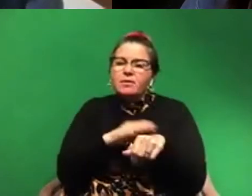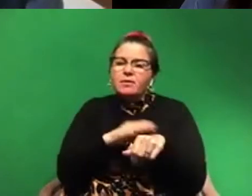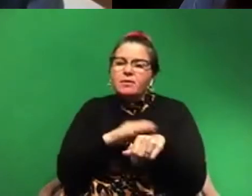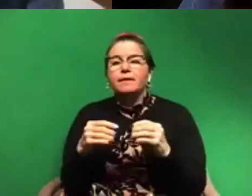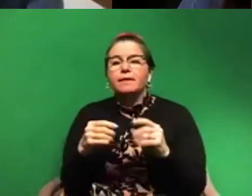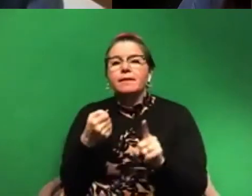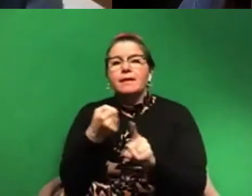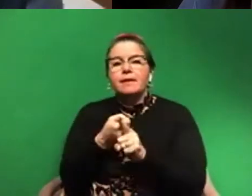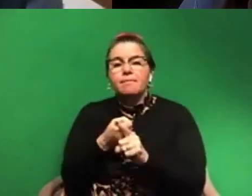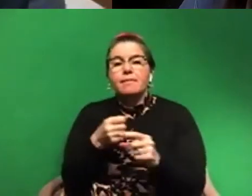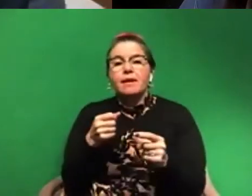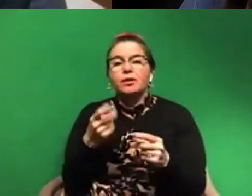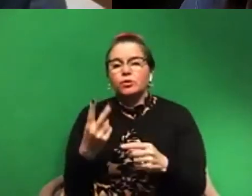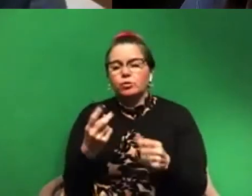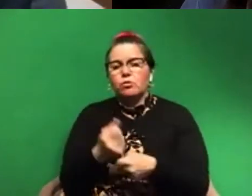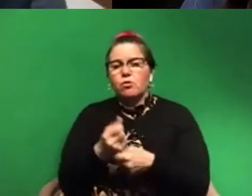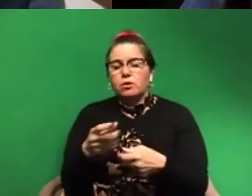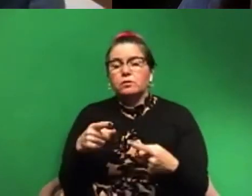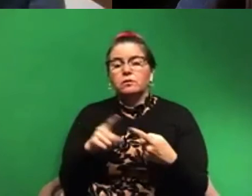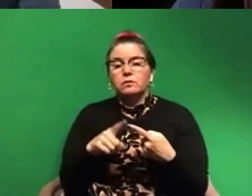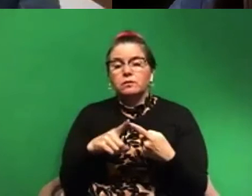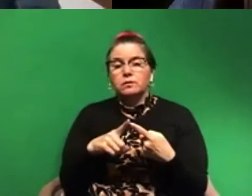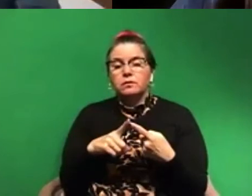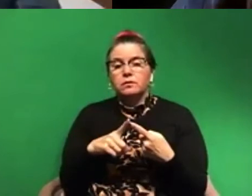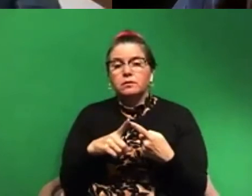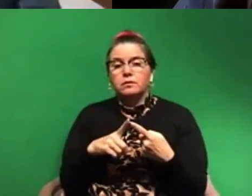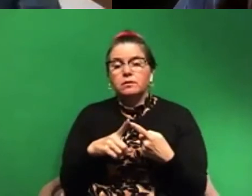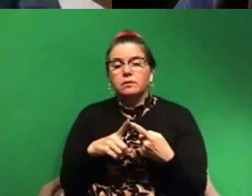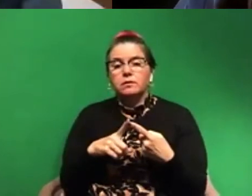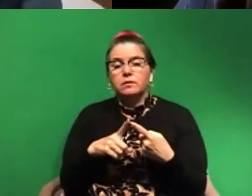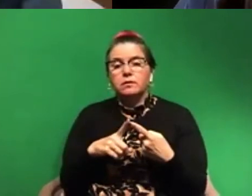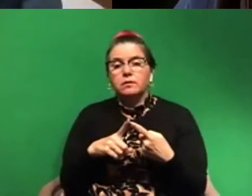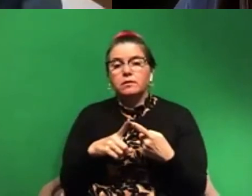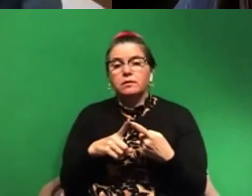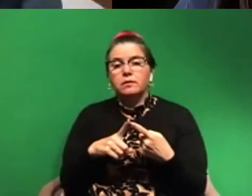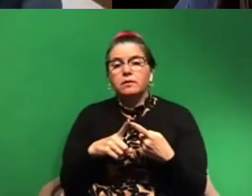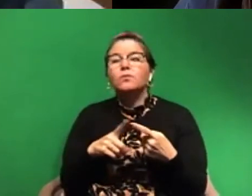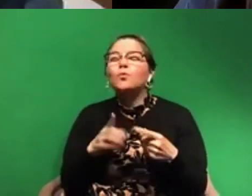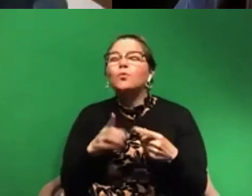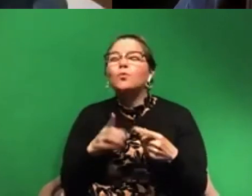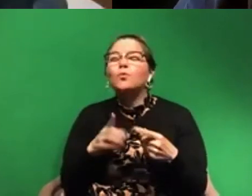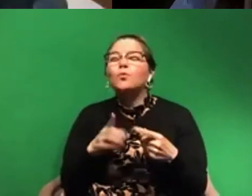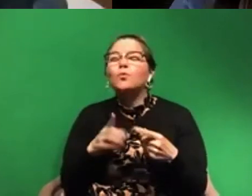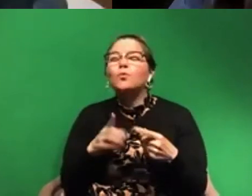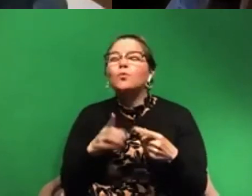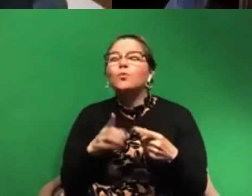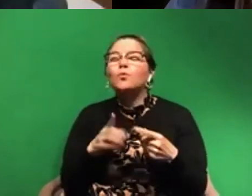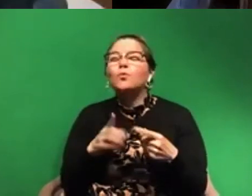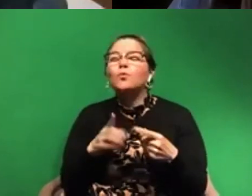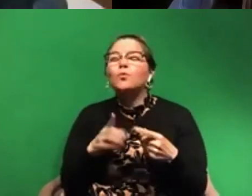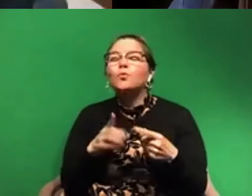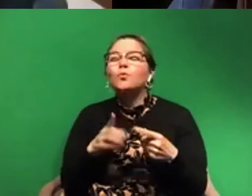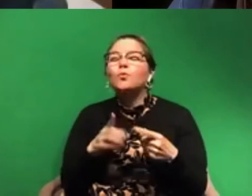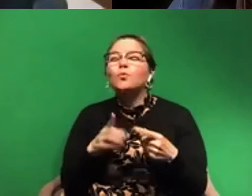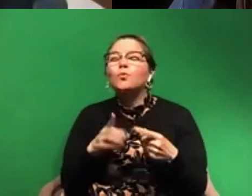Number one, um, which I'll qualify by saying we're getting better and better at this with time is, um, waste and wastewater runoff and,